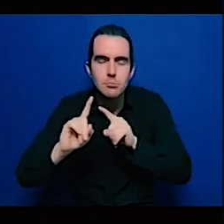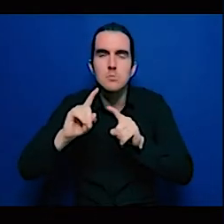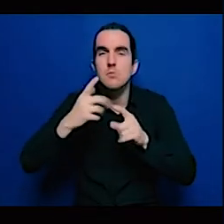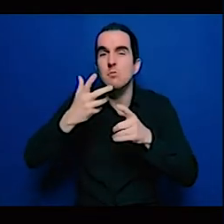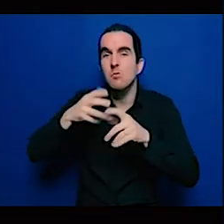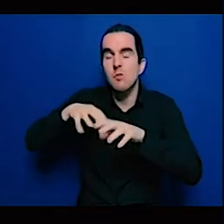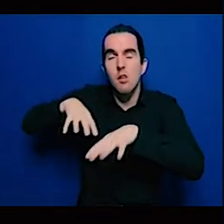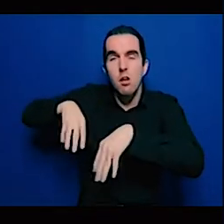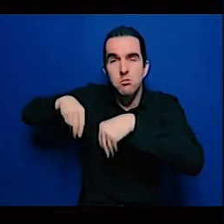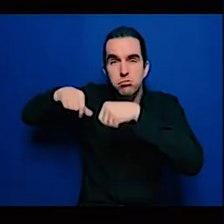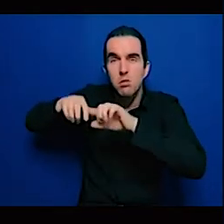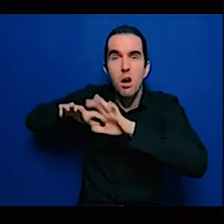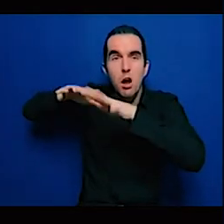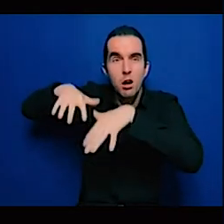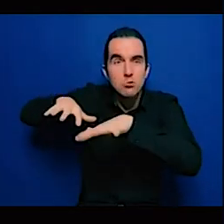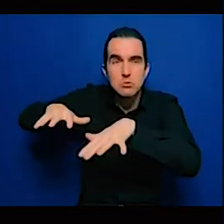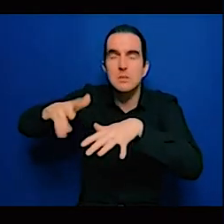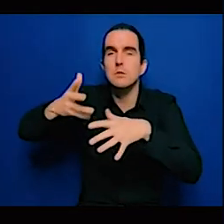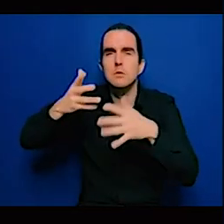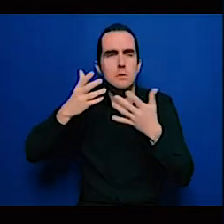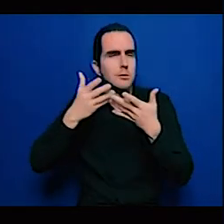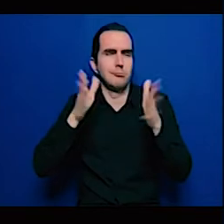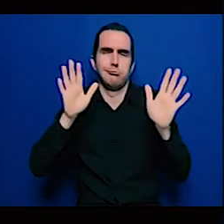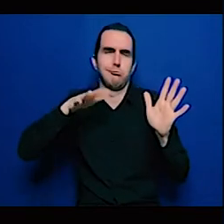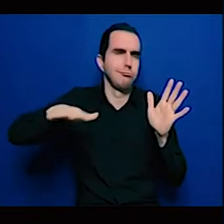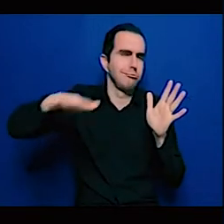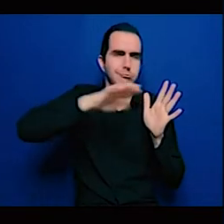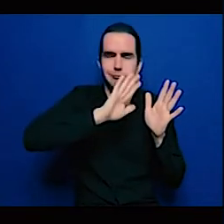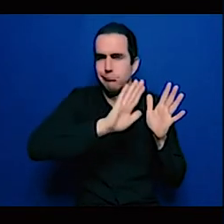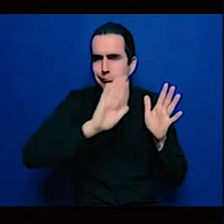and then they are verified and that's how we come up with those figures.